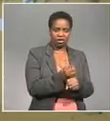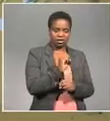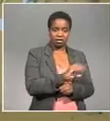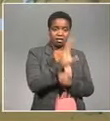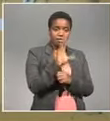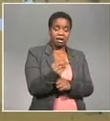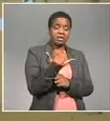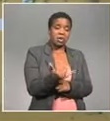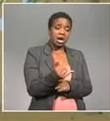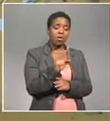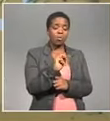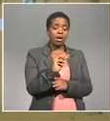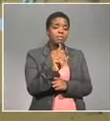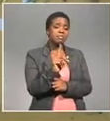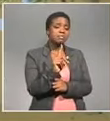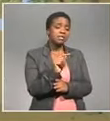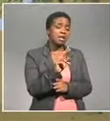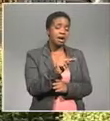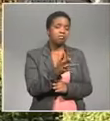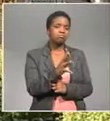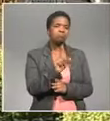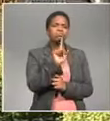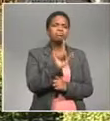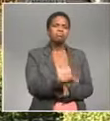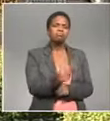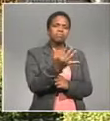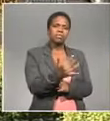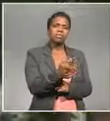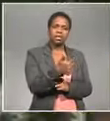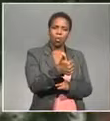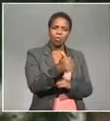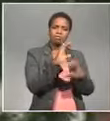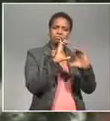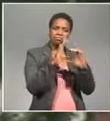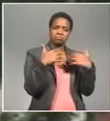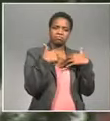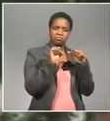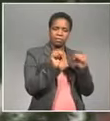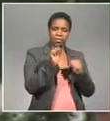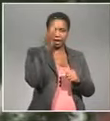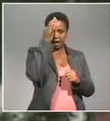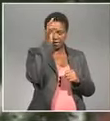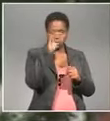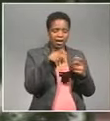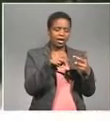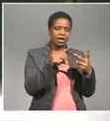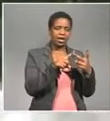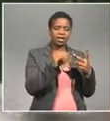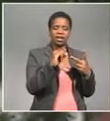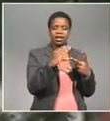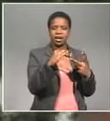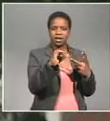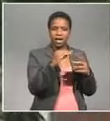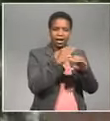So VCO attributes this to a really good conversation That's happening between government, ECASA And the mobile